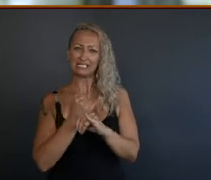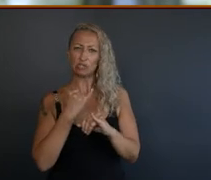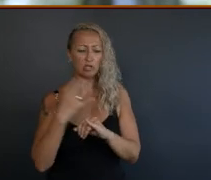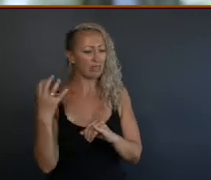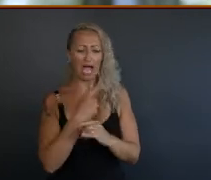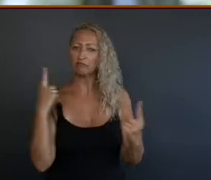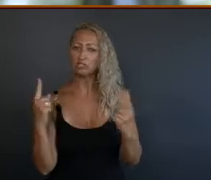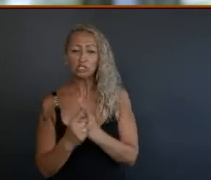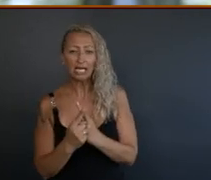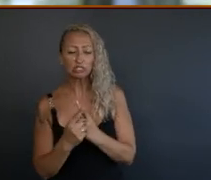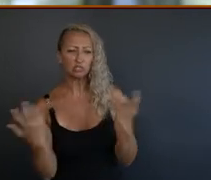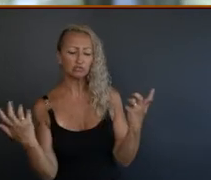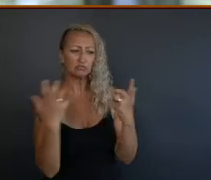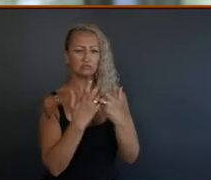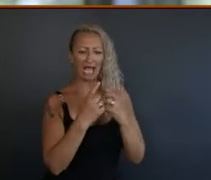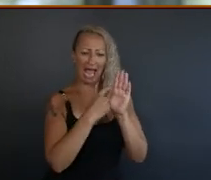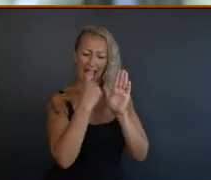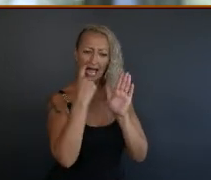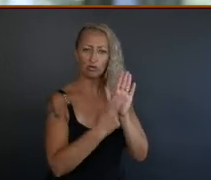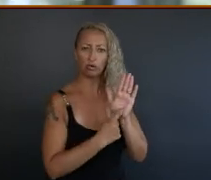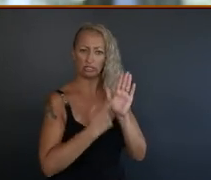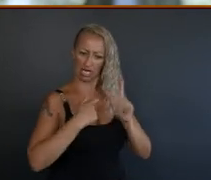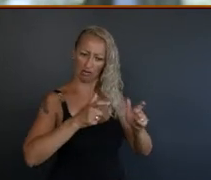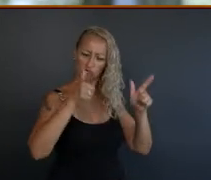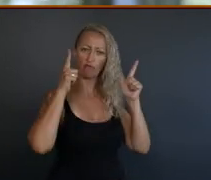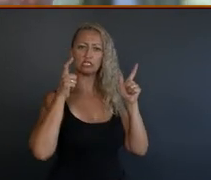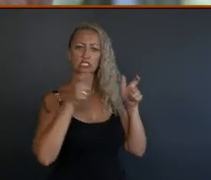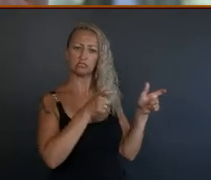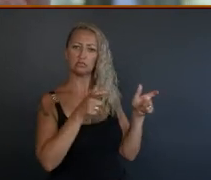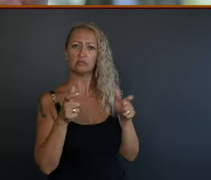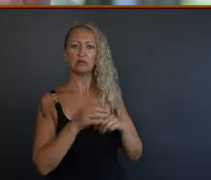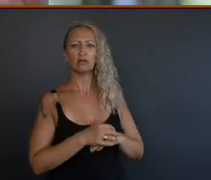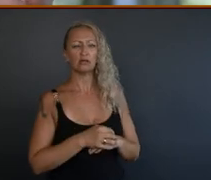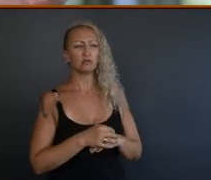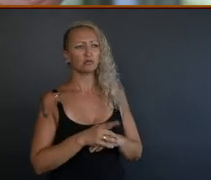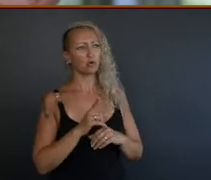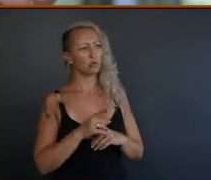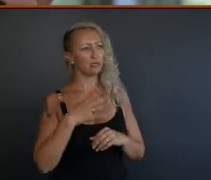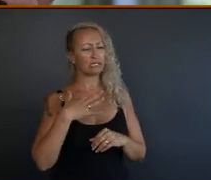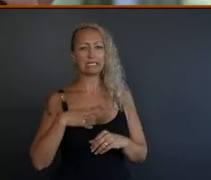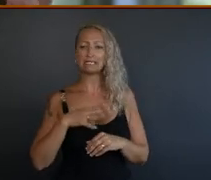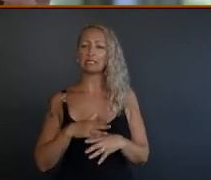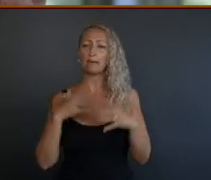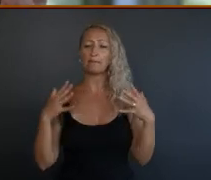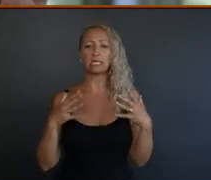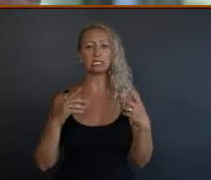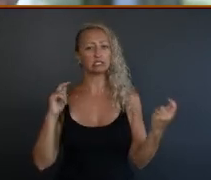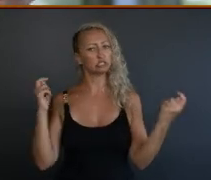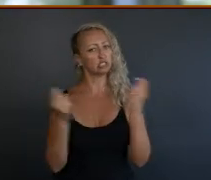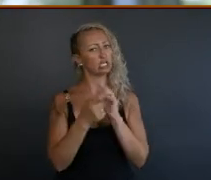to acknowledge sovereignty in that sense. So seeing changes in the legal justice system.